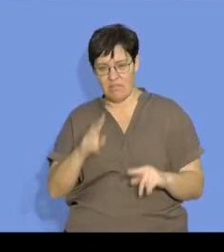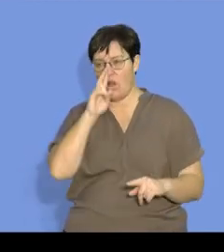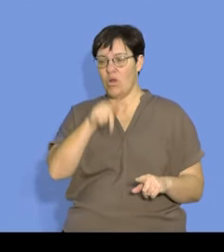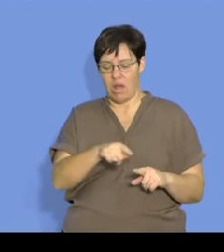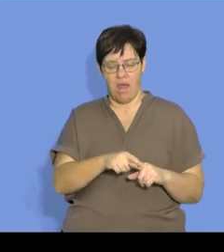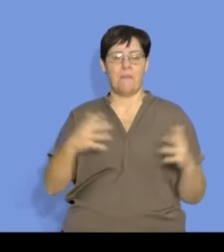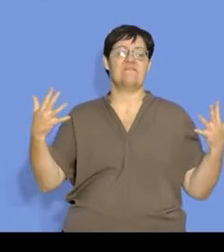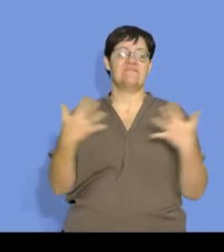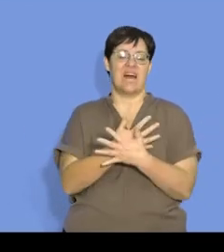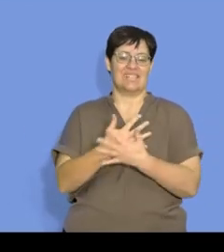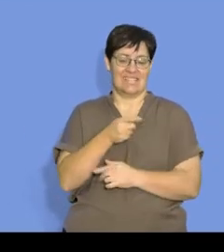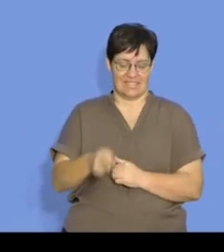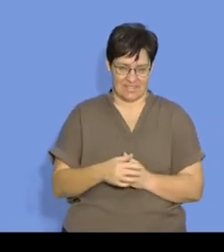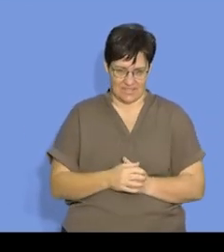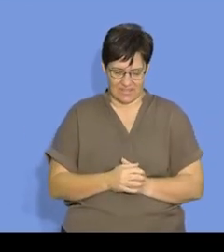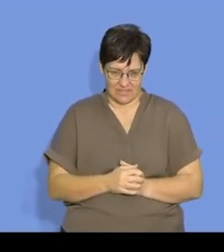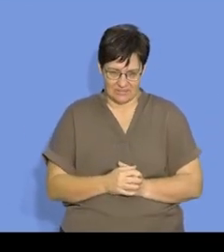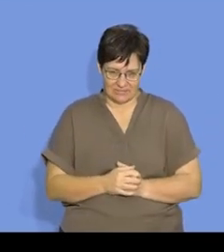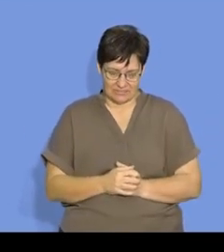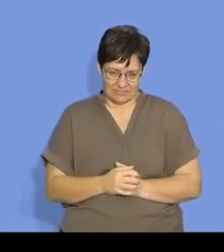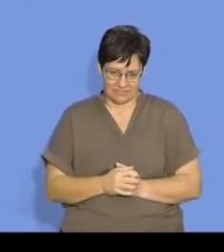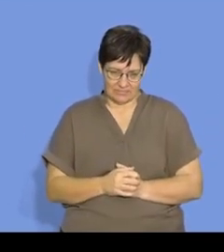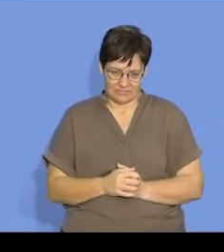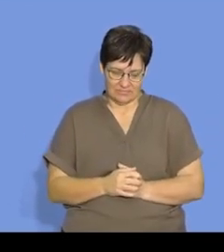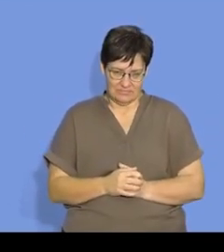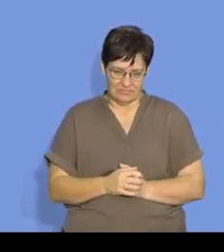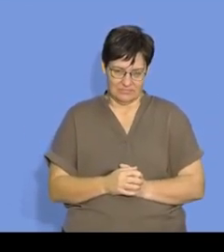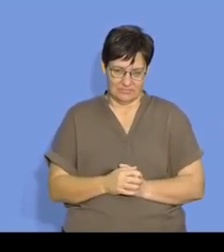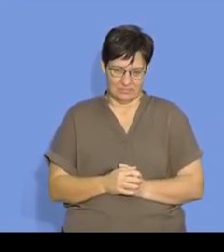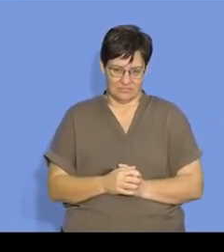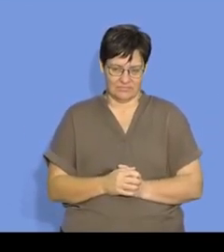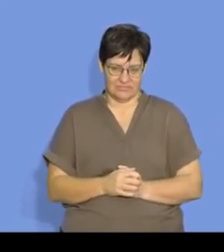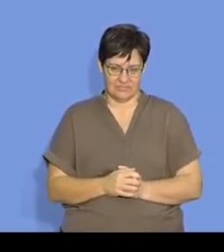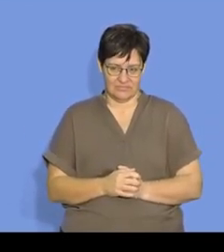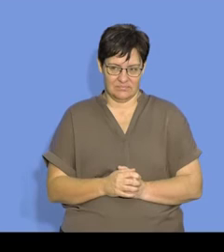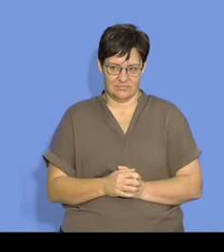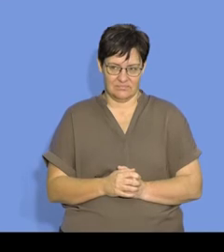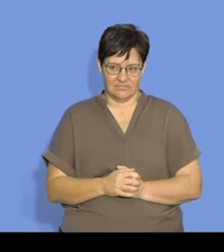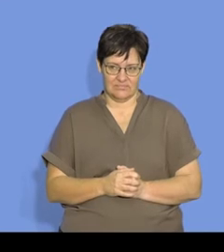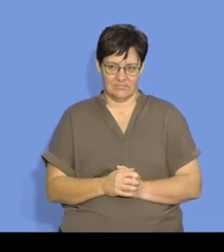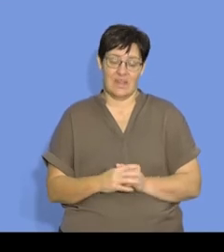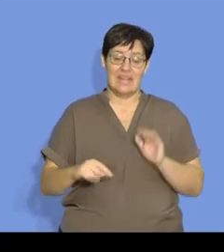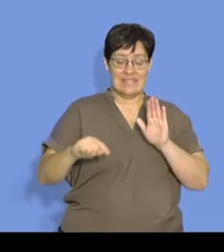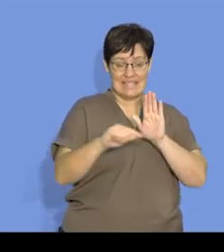see it looks as if this reaction can take place so much faster.